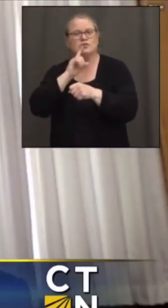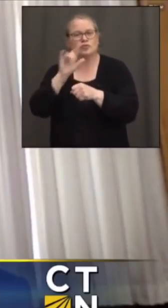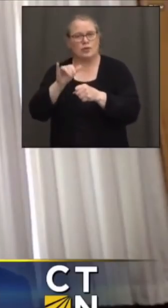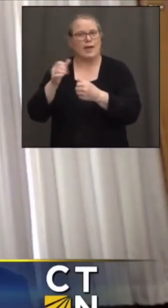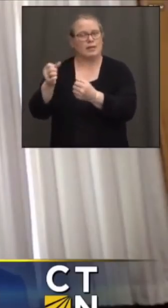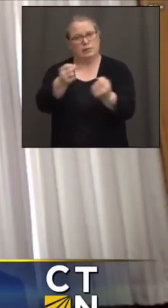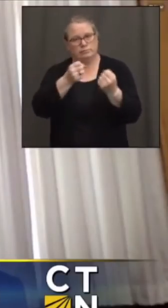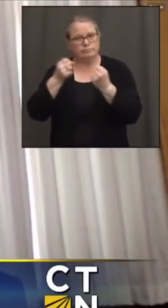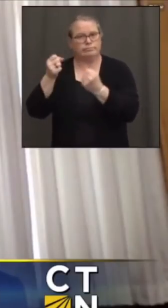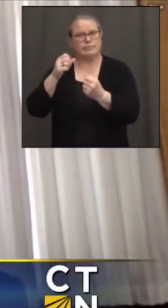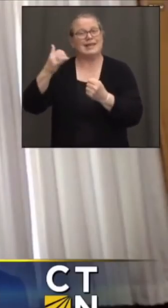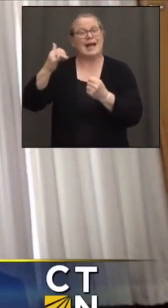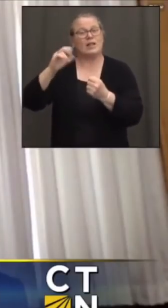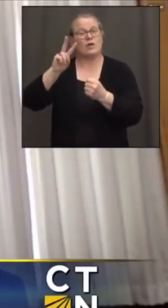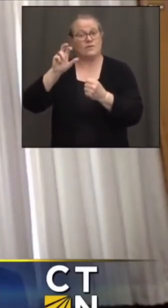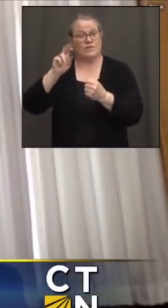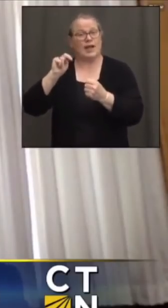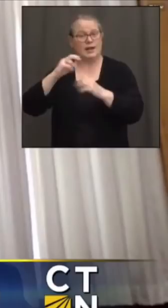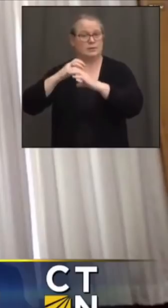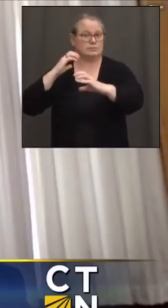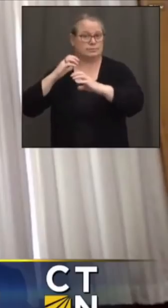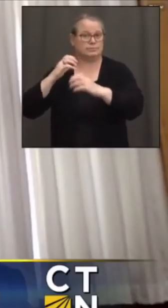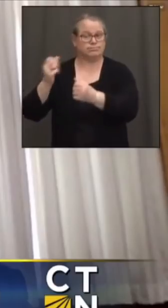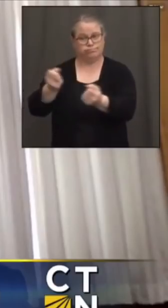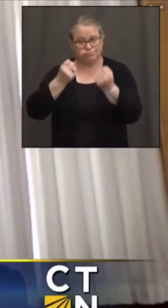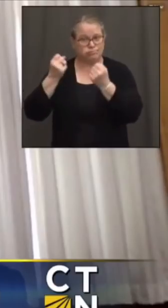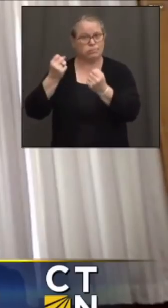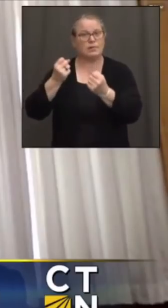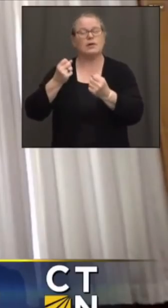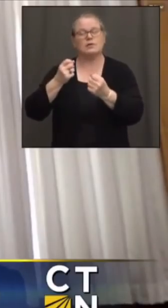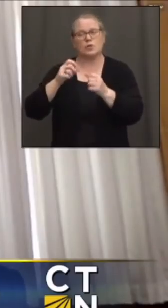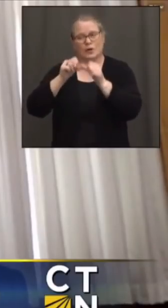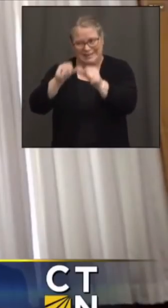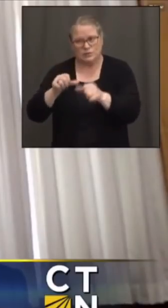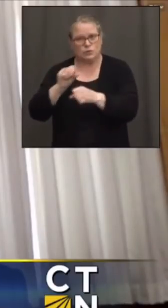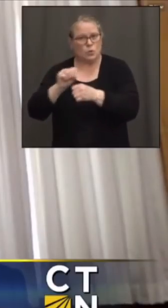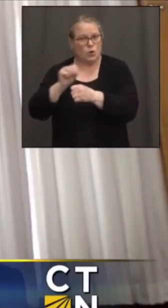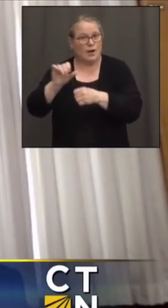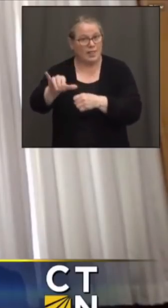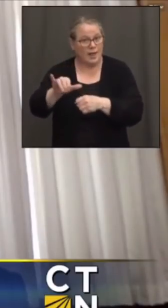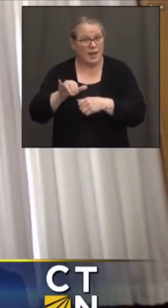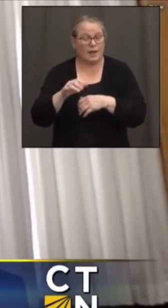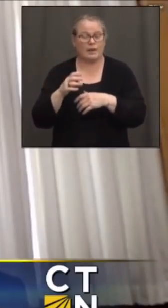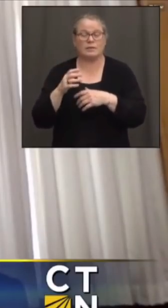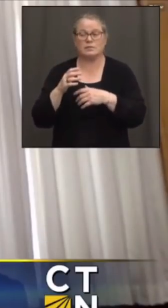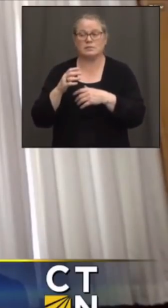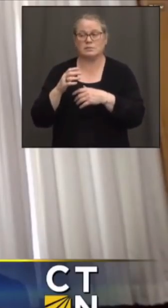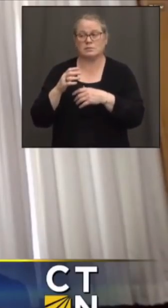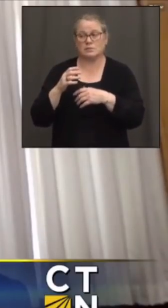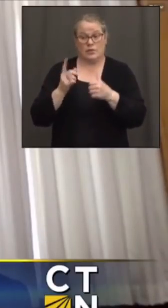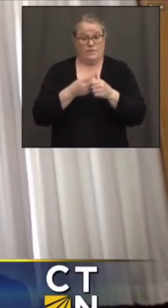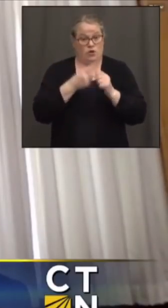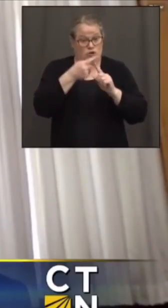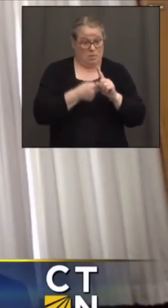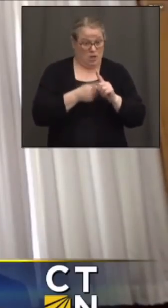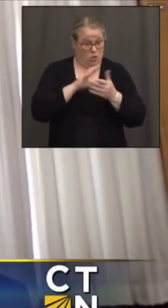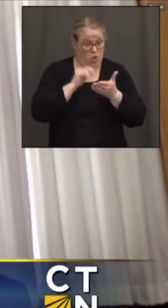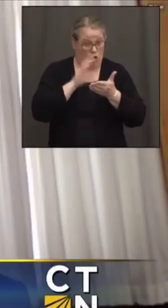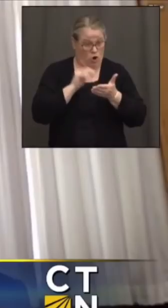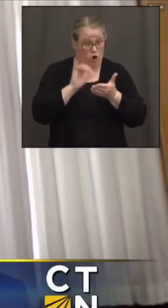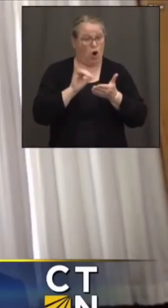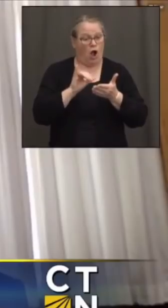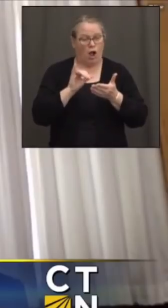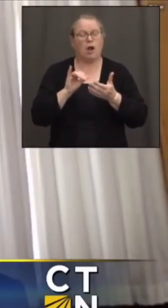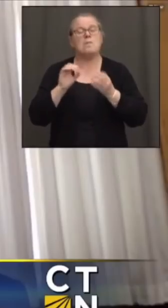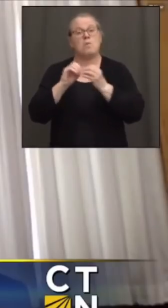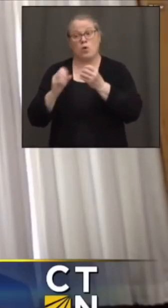yellow vans as well. We're continuing to work on our strategy there based on what we've learned over the first month, you know, looking to provide